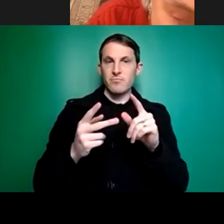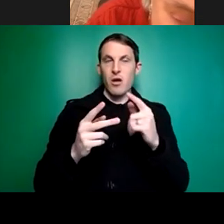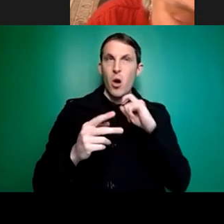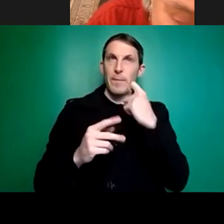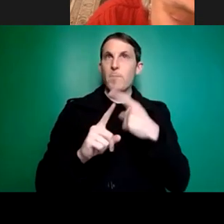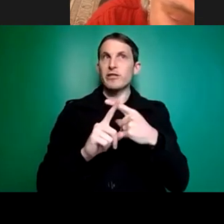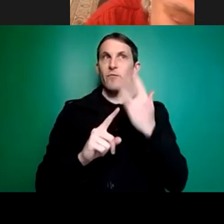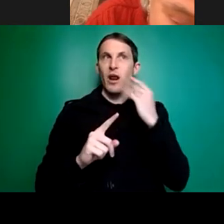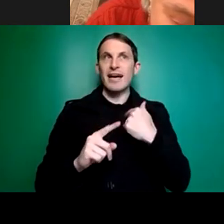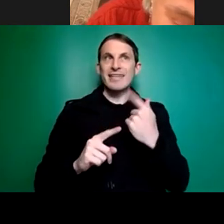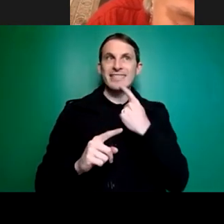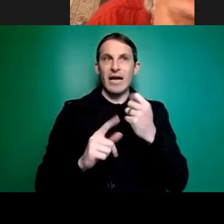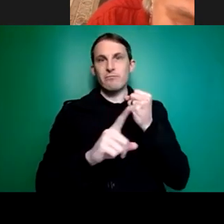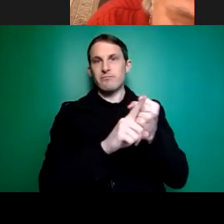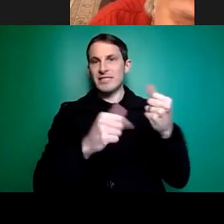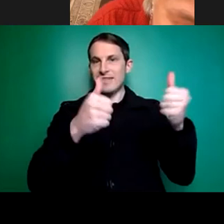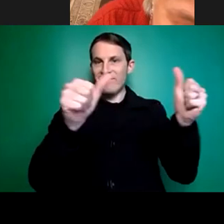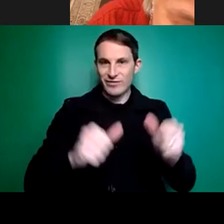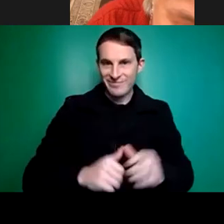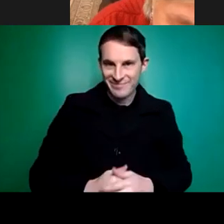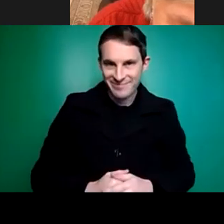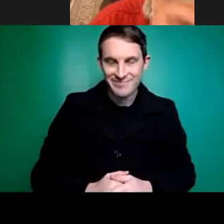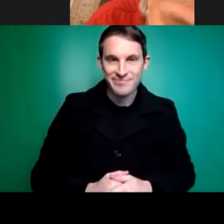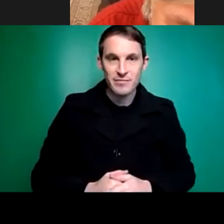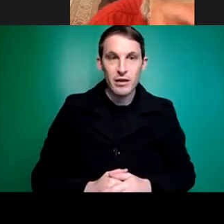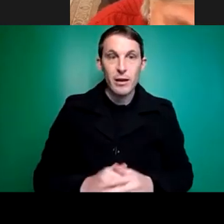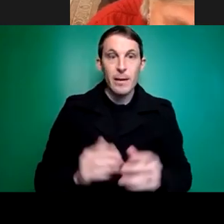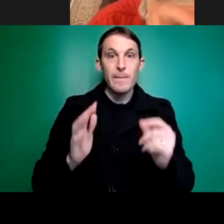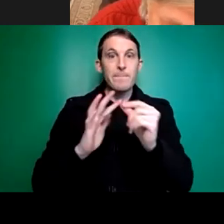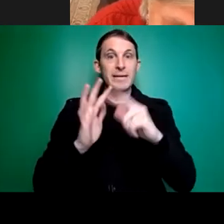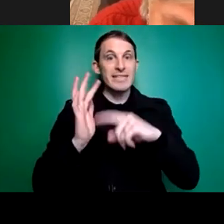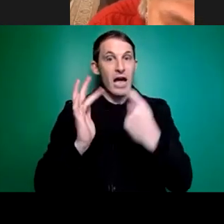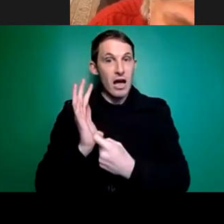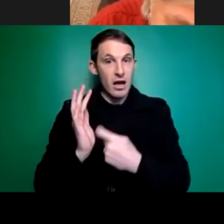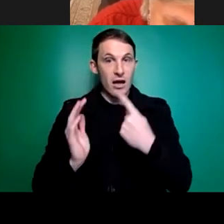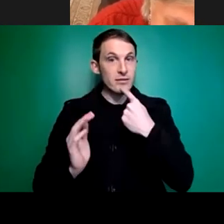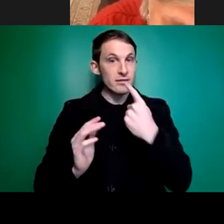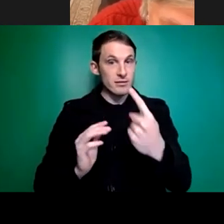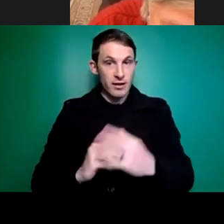Well, exactly great. One of the things that have given me enormous